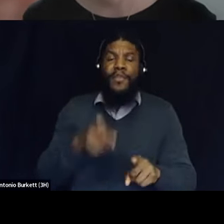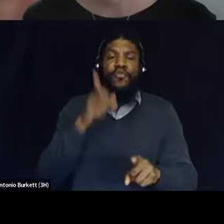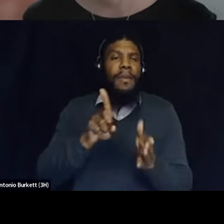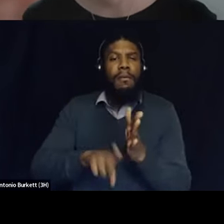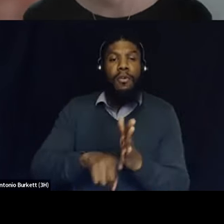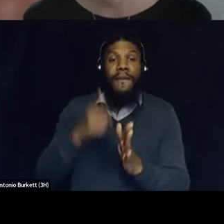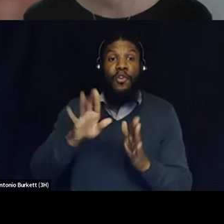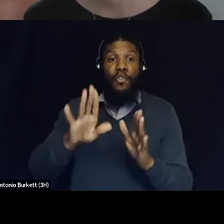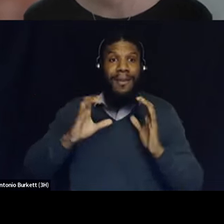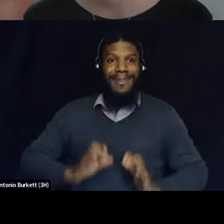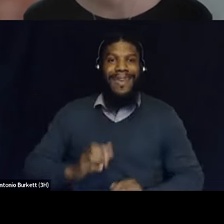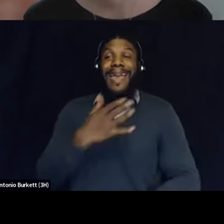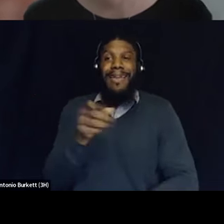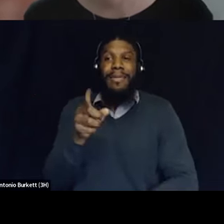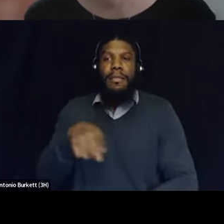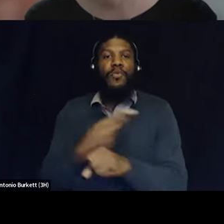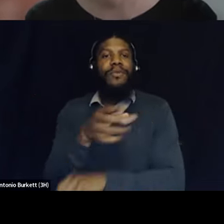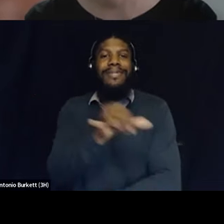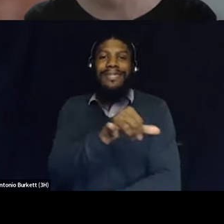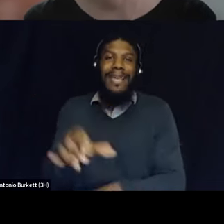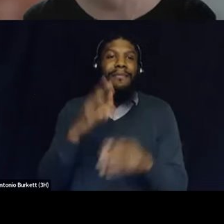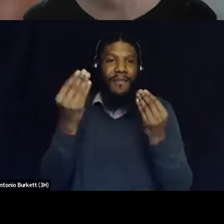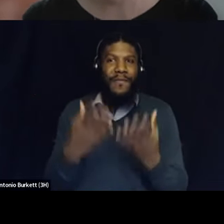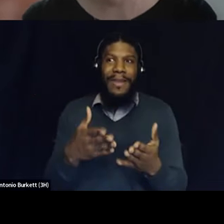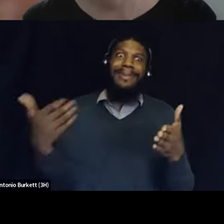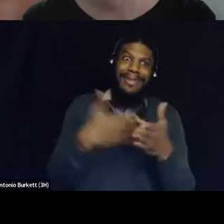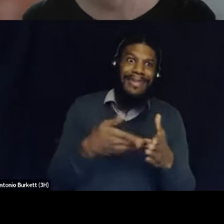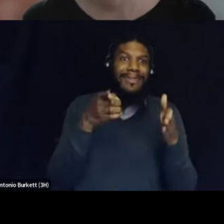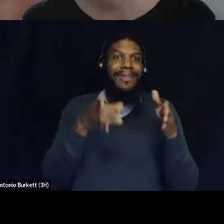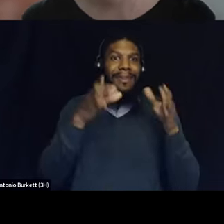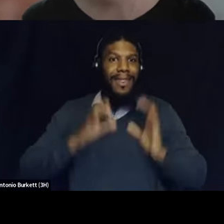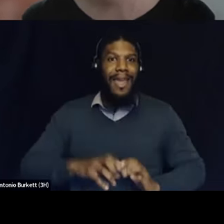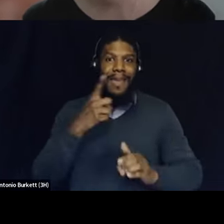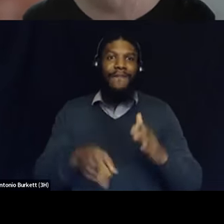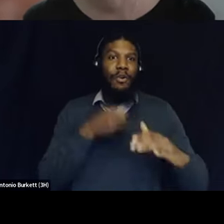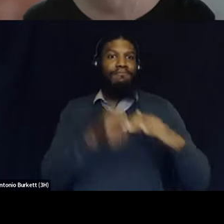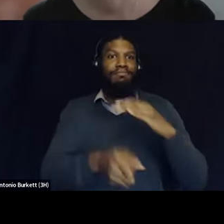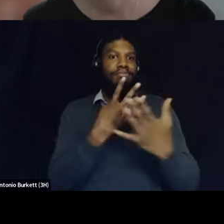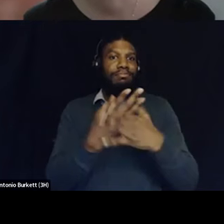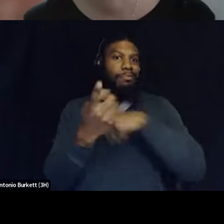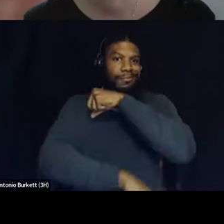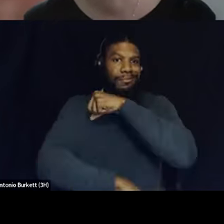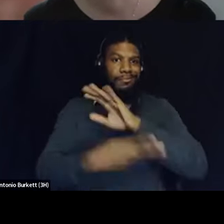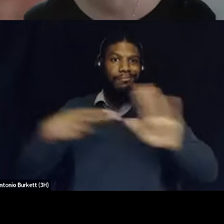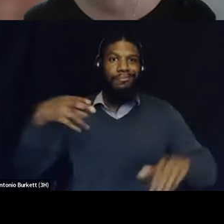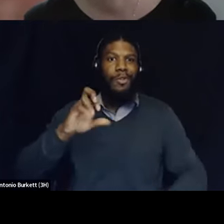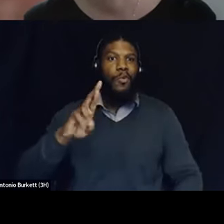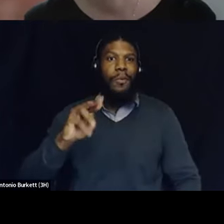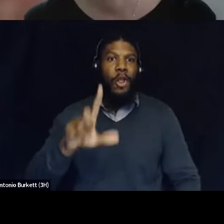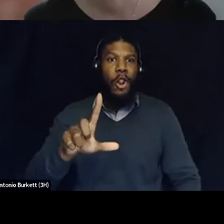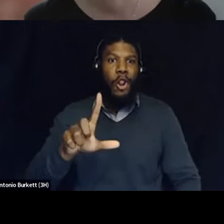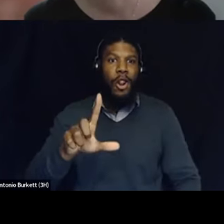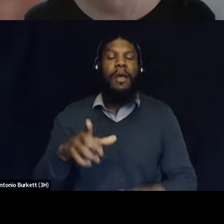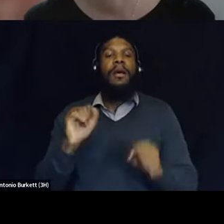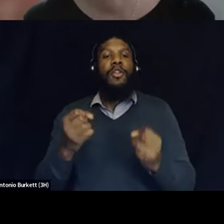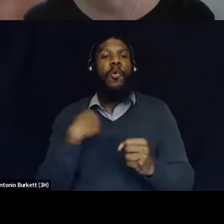they're also going to be using that same information against them to criminalize them and so i think part of what we're trying to do is being able to kind of like peel